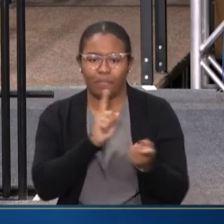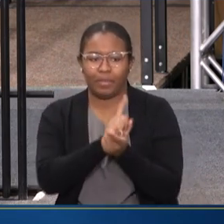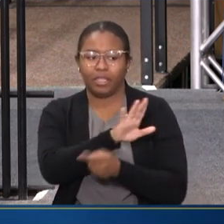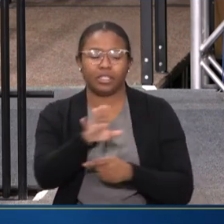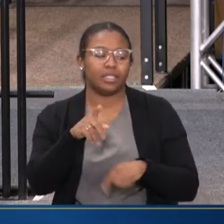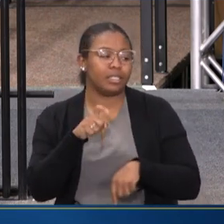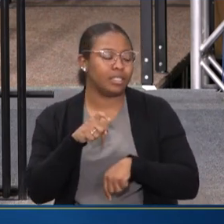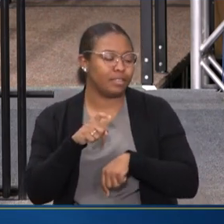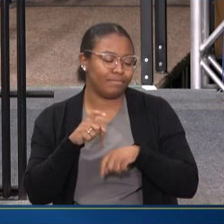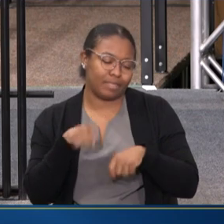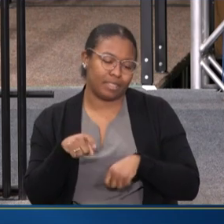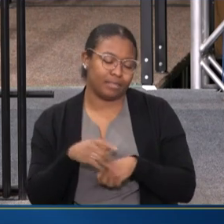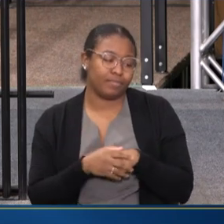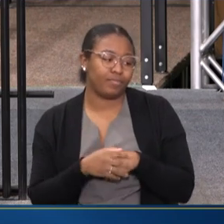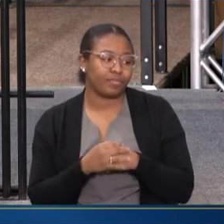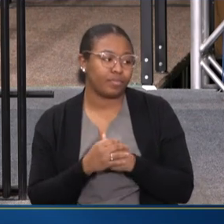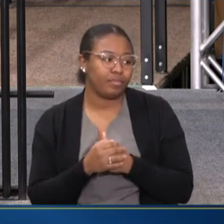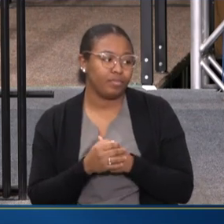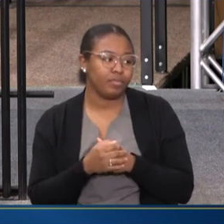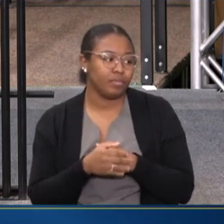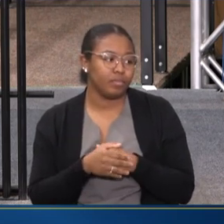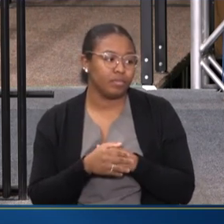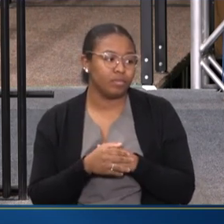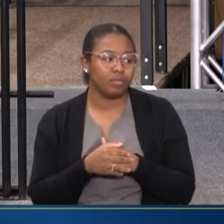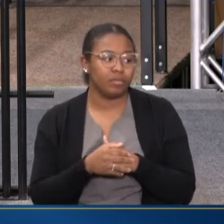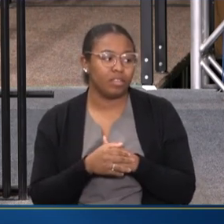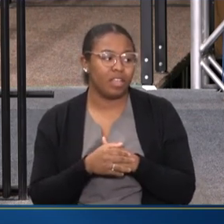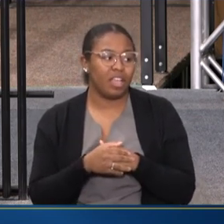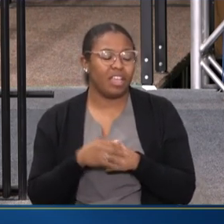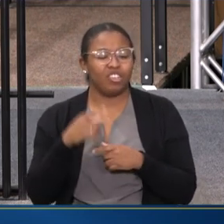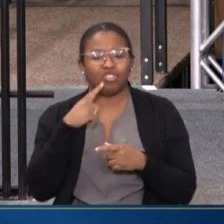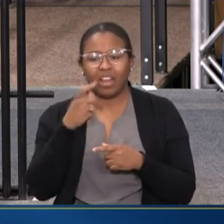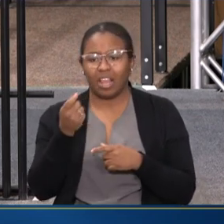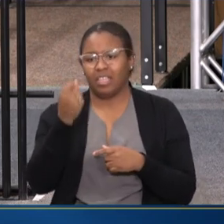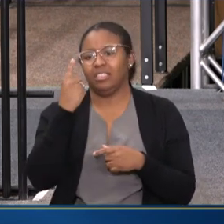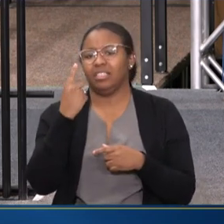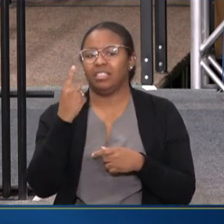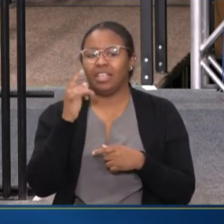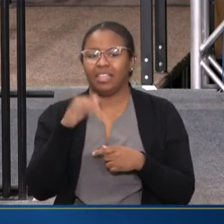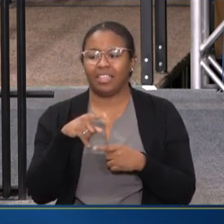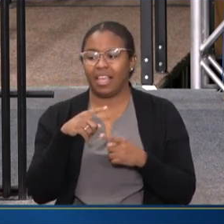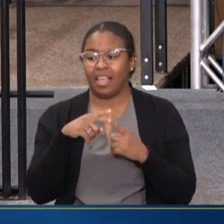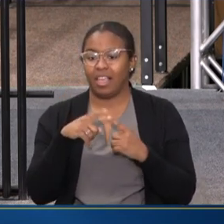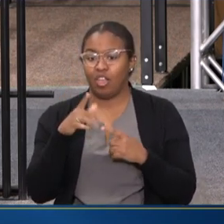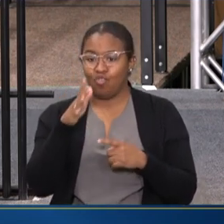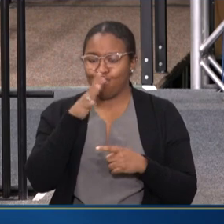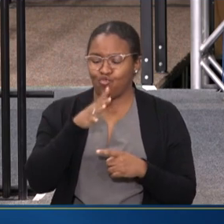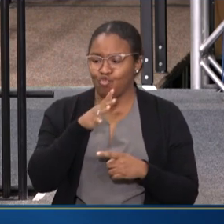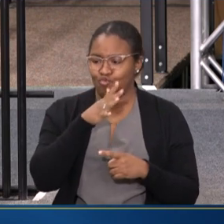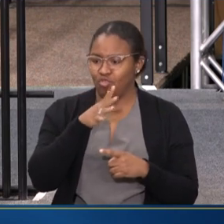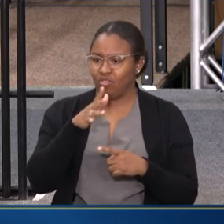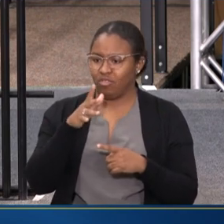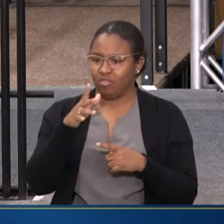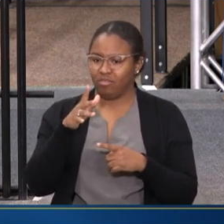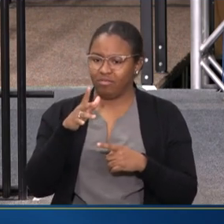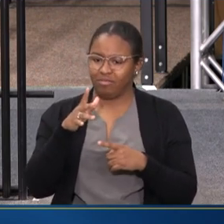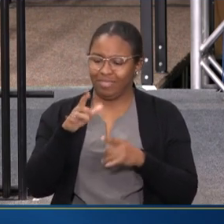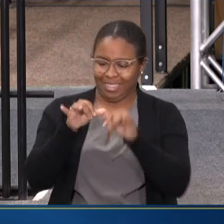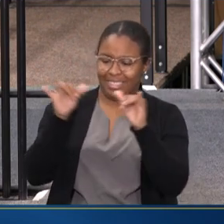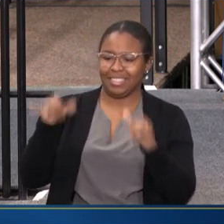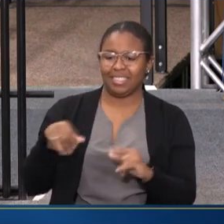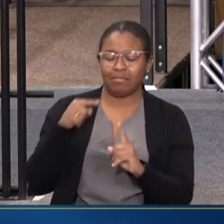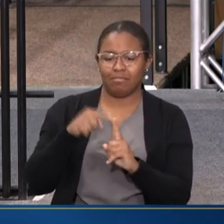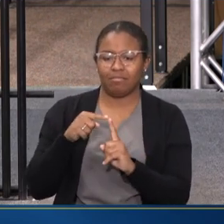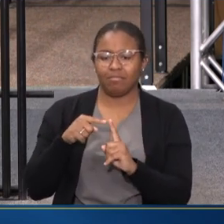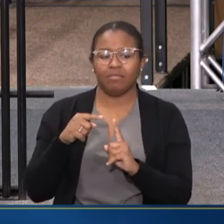WITH THAT IS UNDERSTANDING JUST THE RURAL NATURE OF THE MAJORITY OF THE INDIAN HEALTH SYSTEM AS A WHOLE, IS THAT